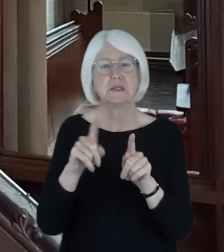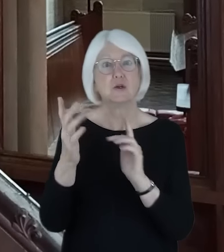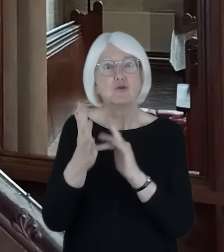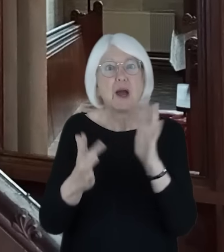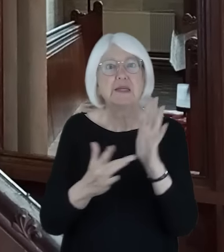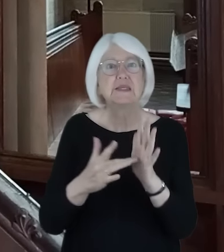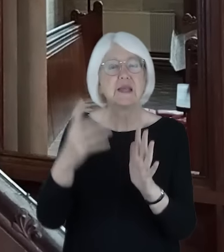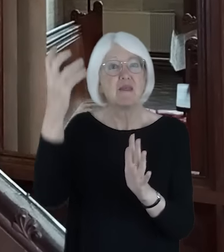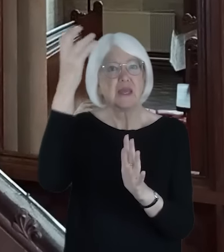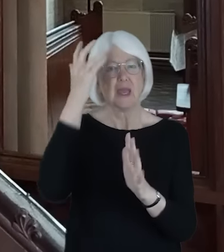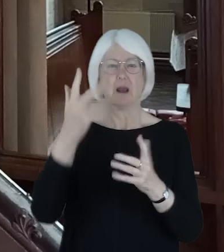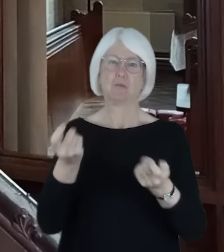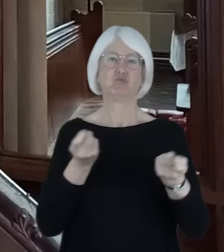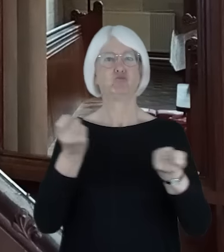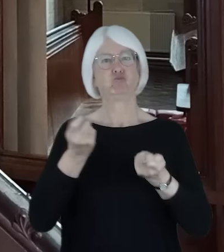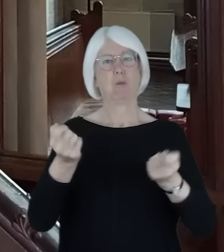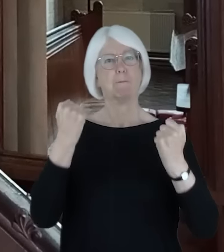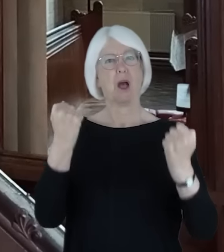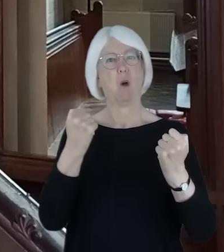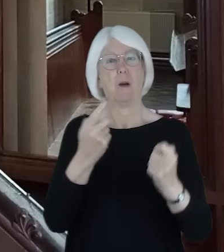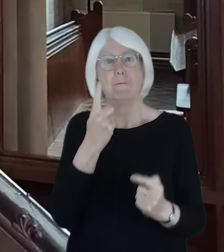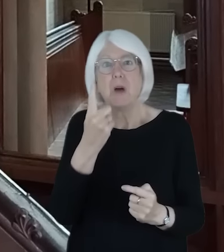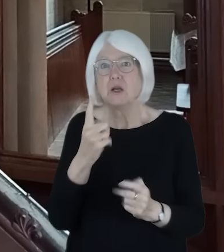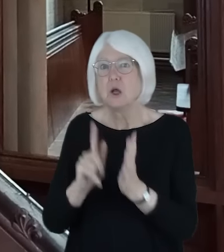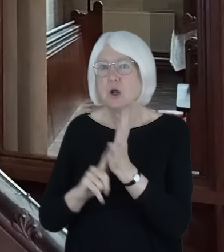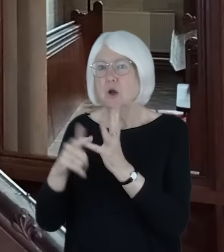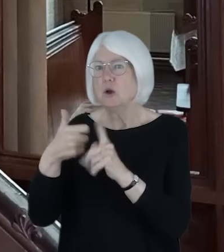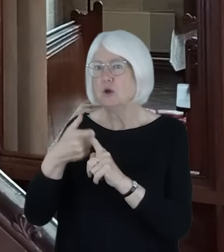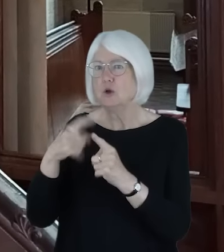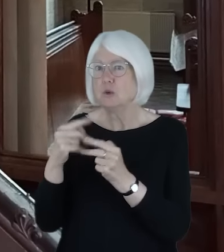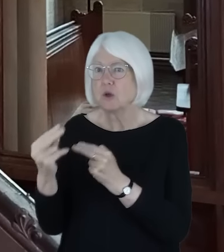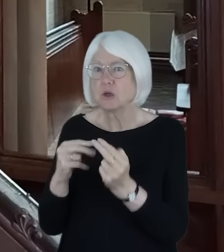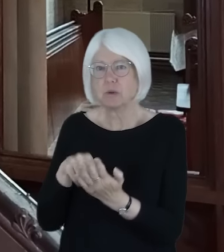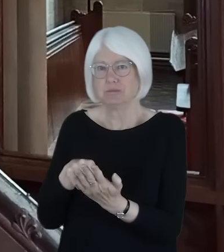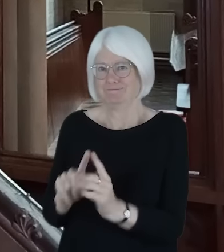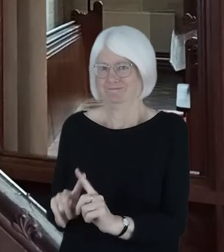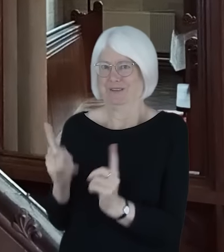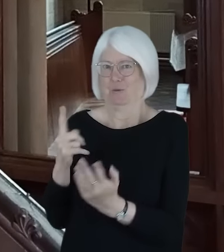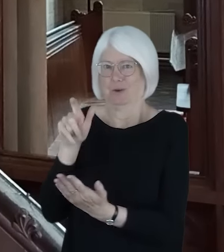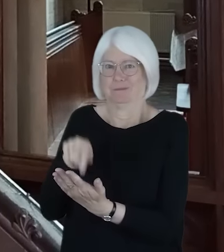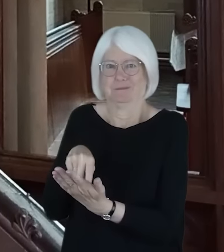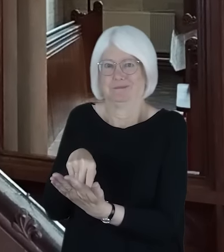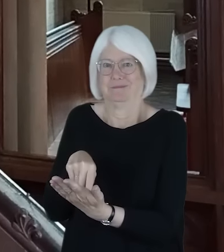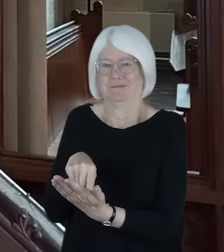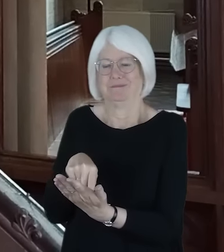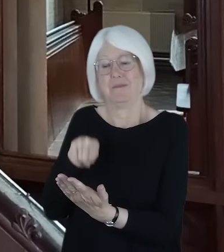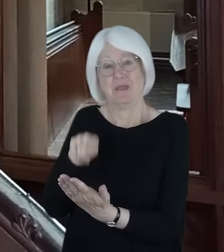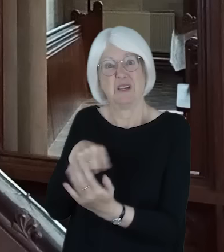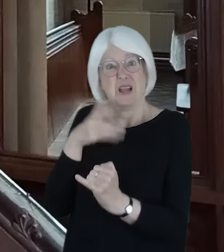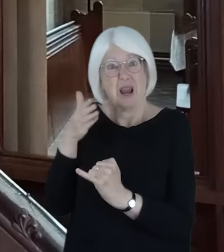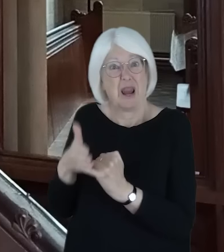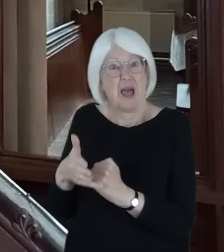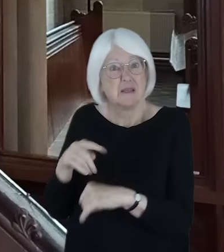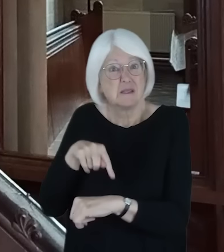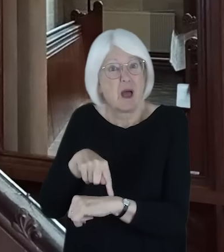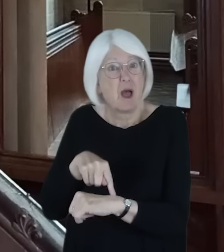our reading from Luke's gospel paints a very different picture. These are the final moments of